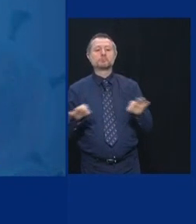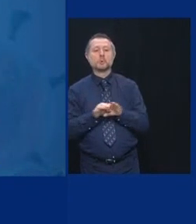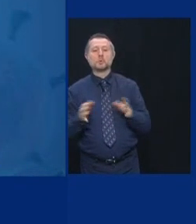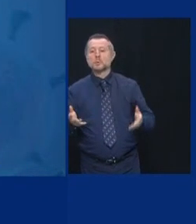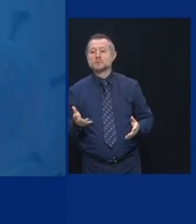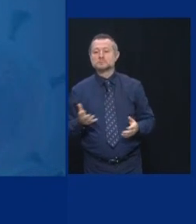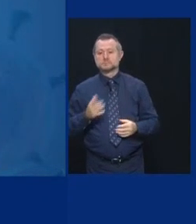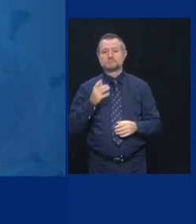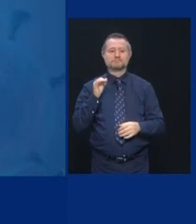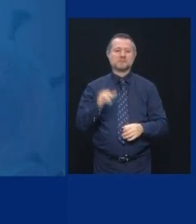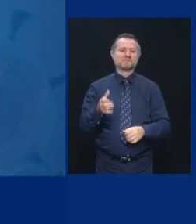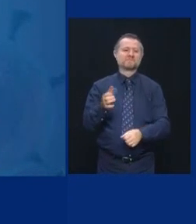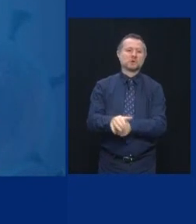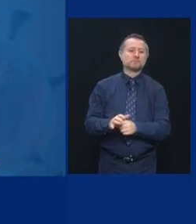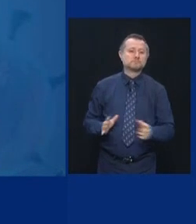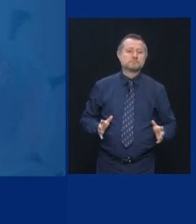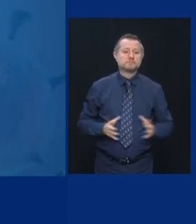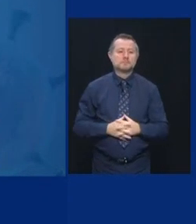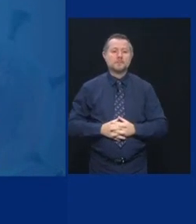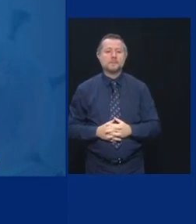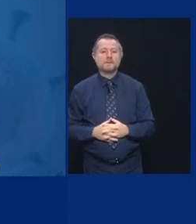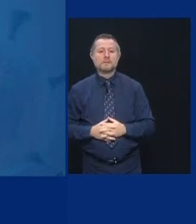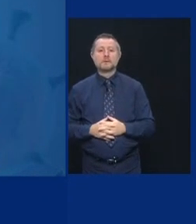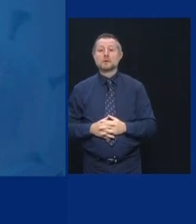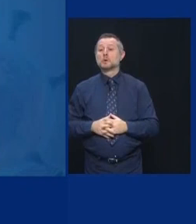Another issue that came up on the phone, which is right.